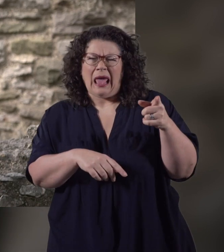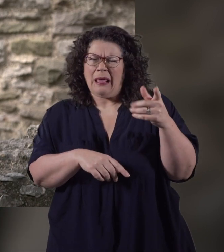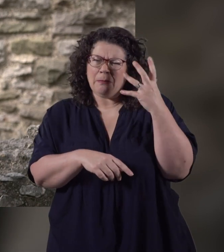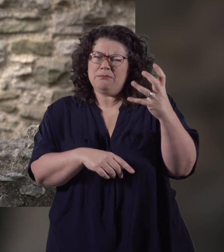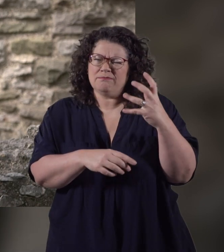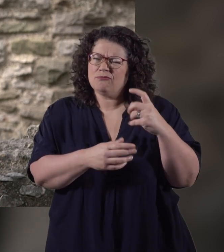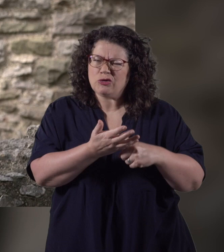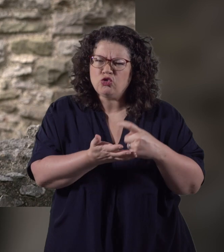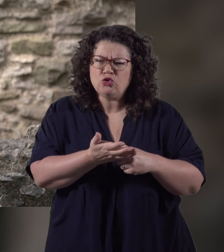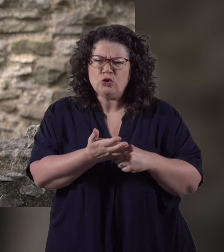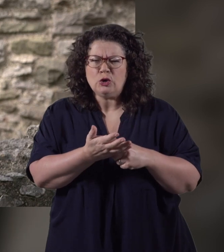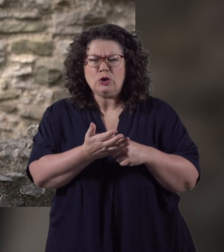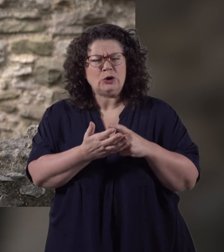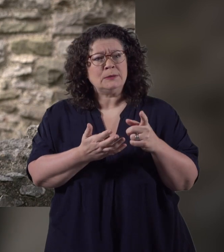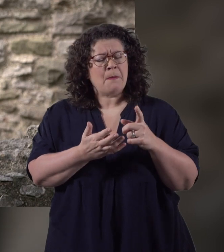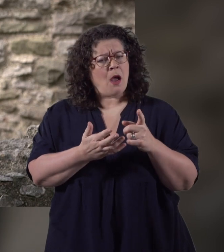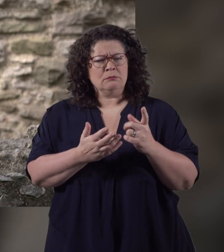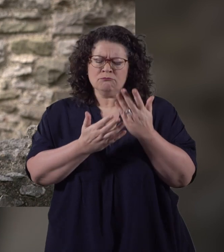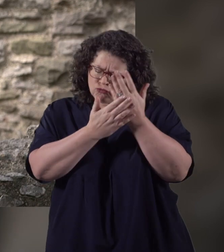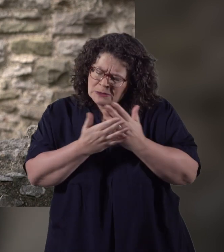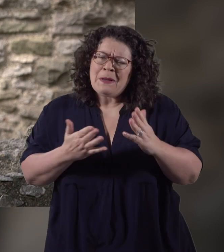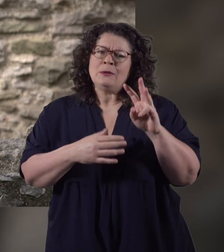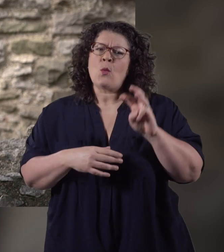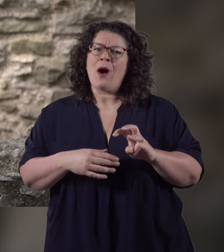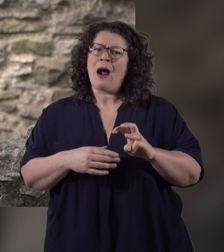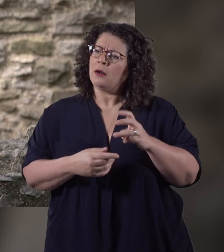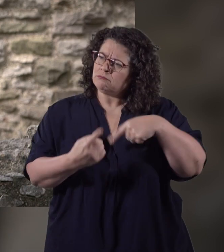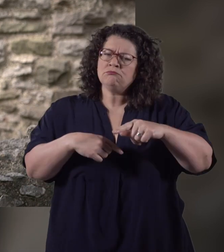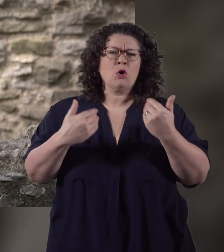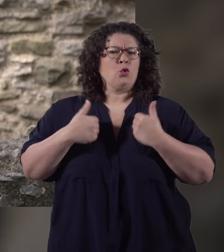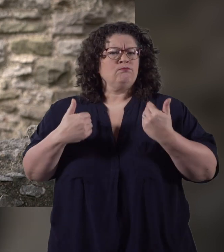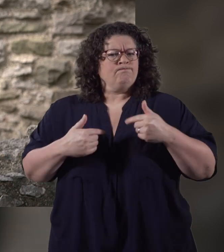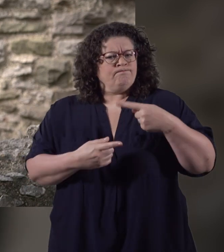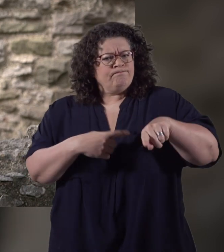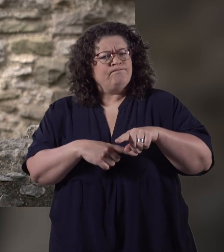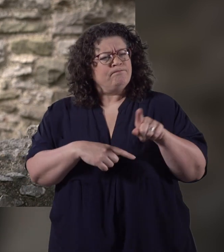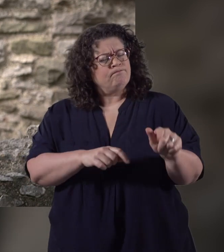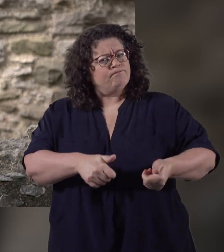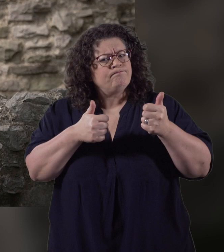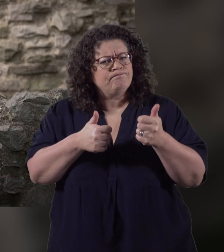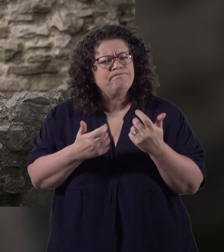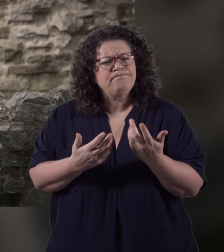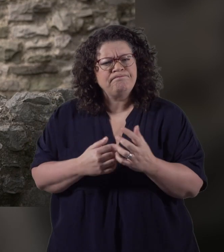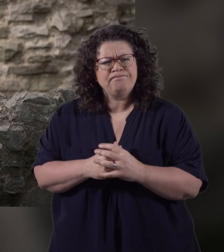him but in terms of respecting Wales and our Ichelwyr, he did that.